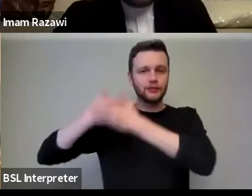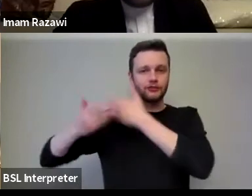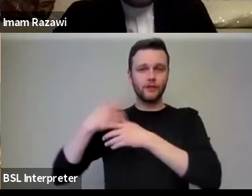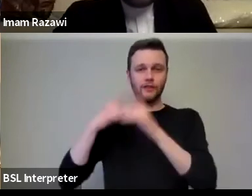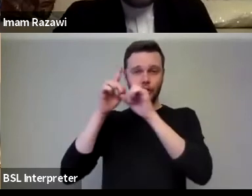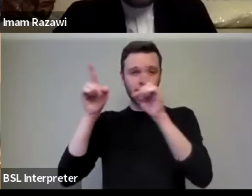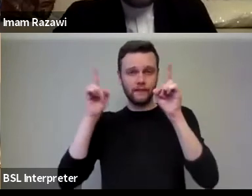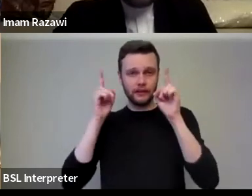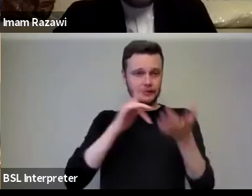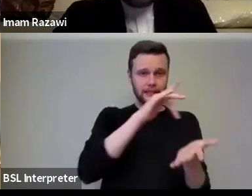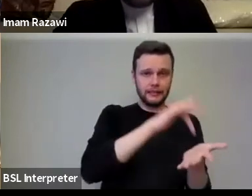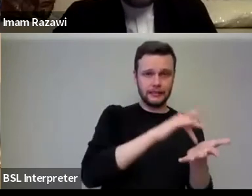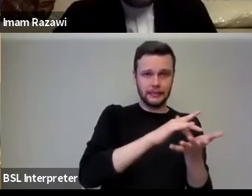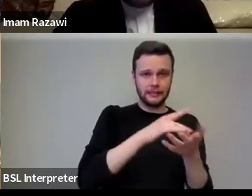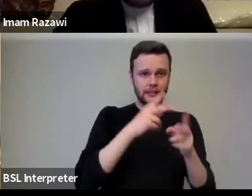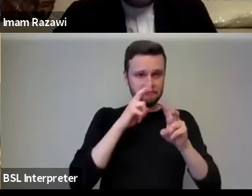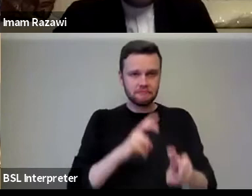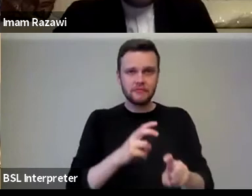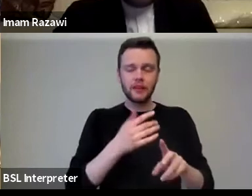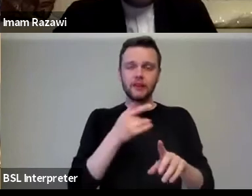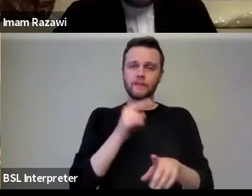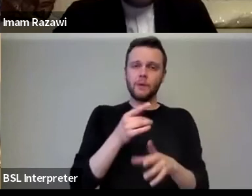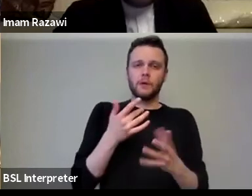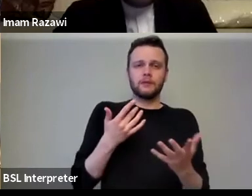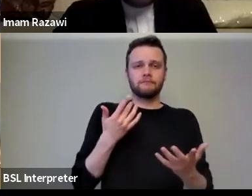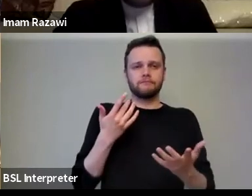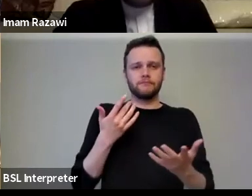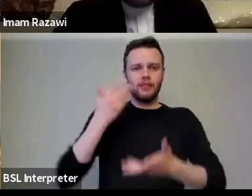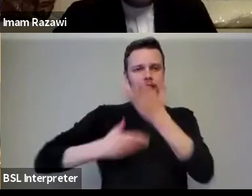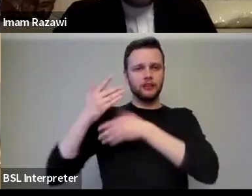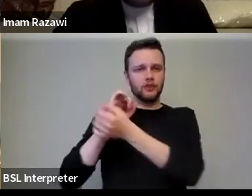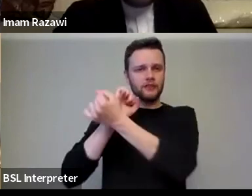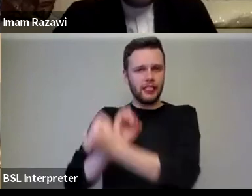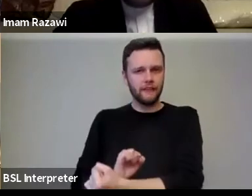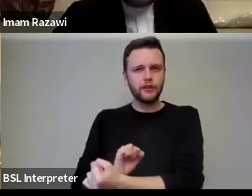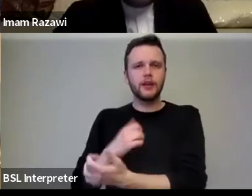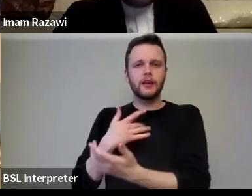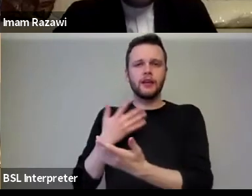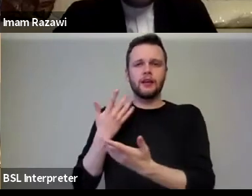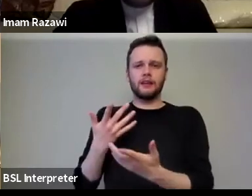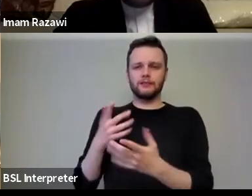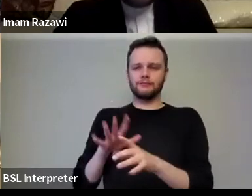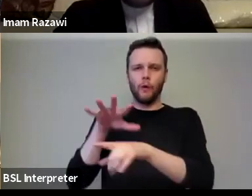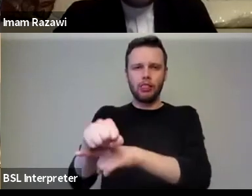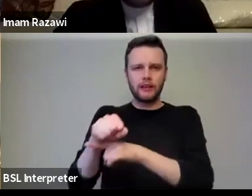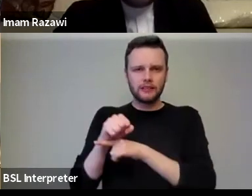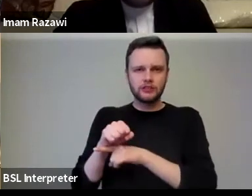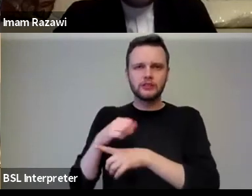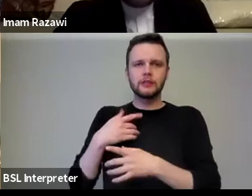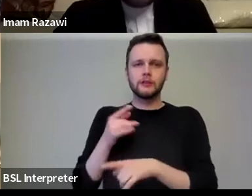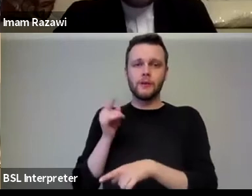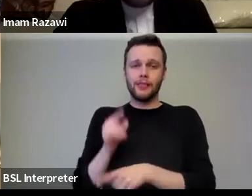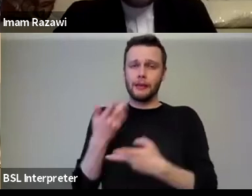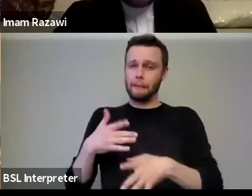university and the city in terms of the history of slavery and colonisation. And that's something that's being very